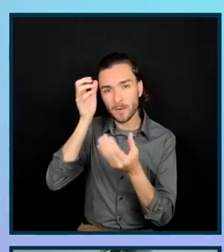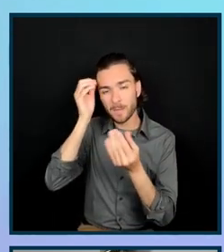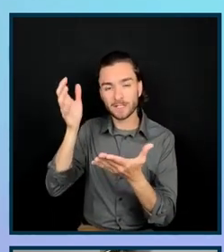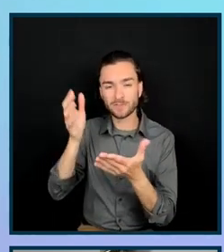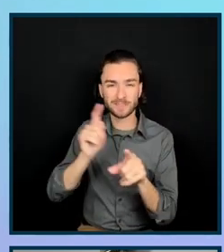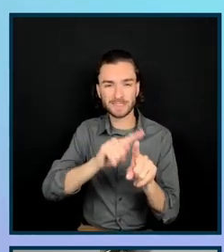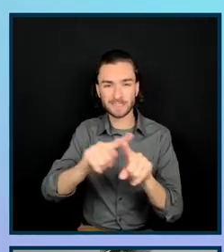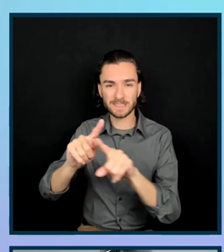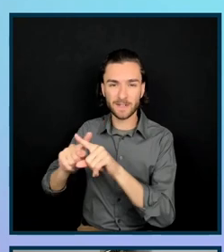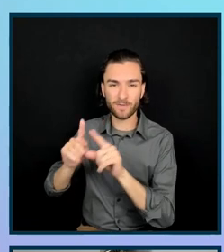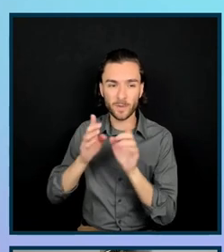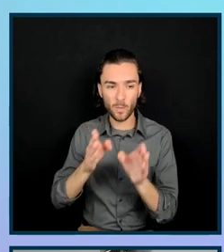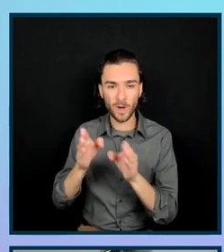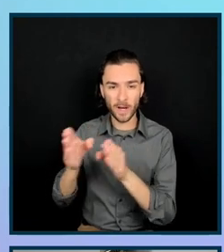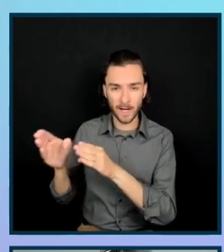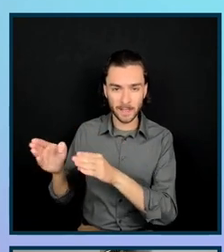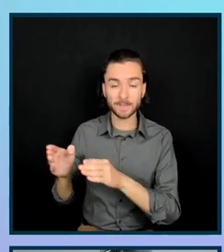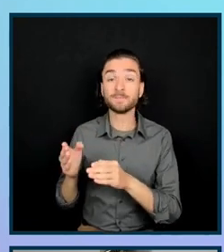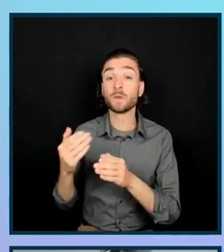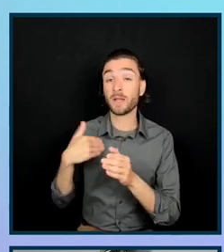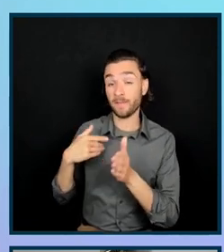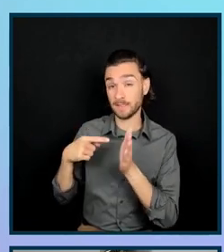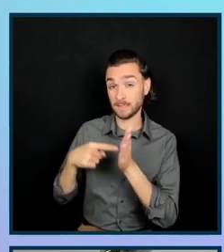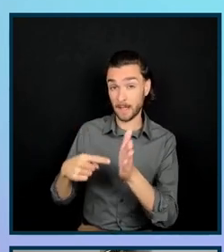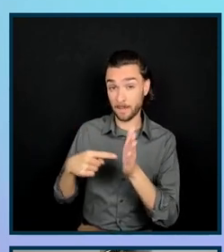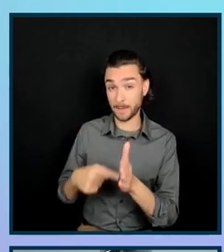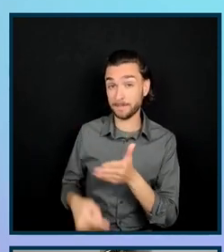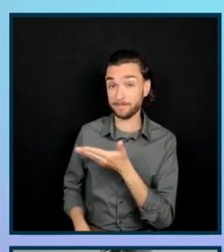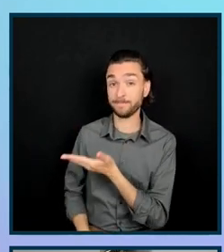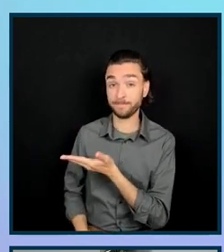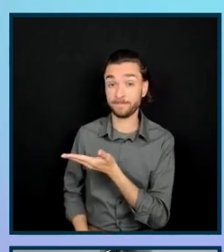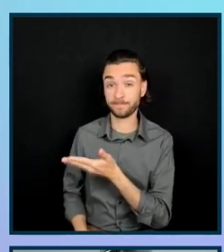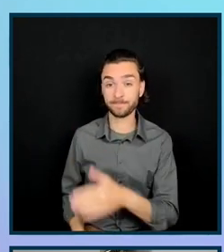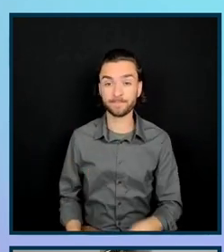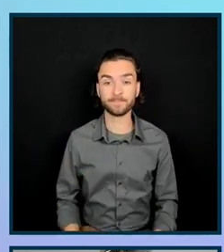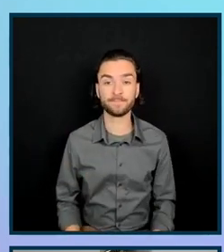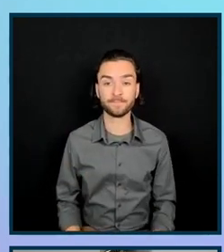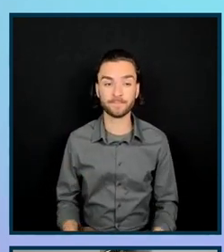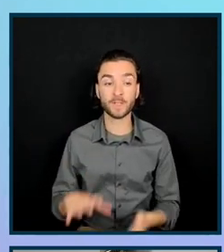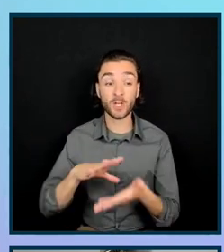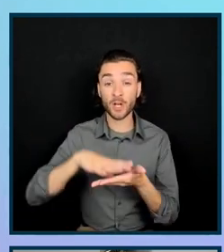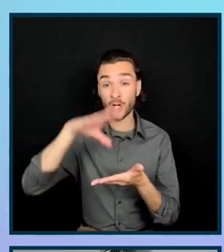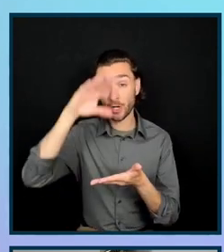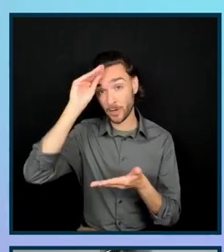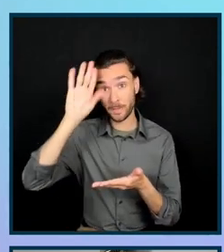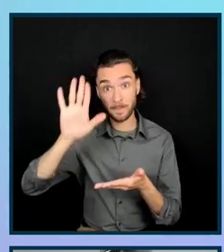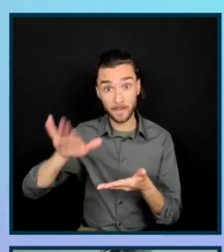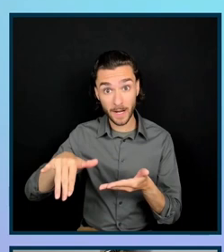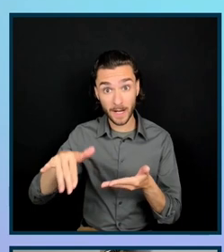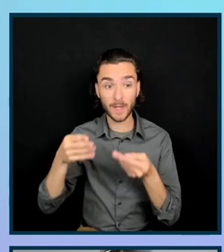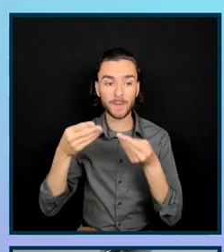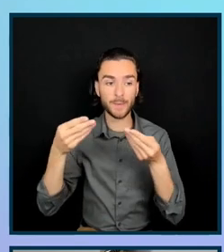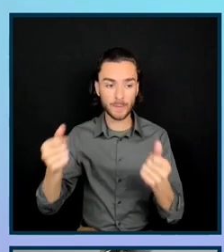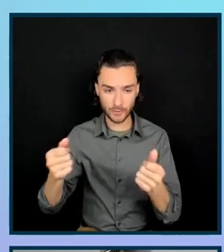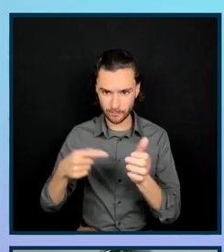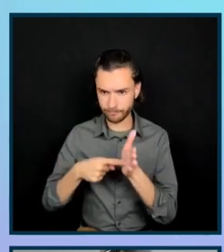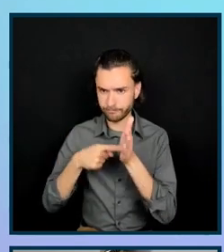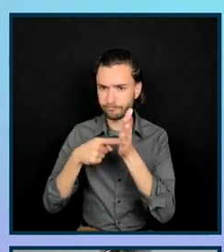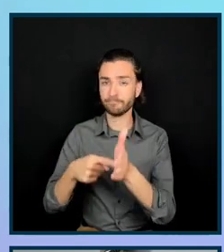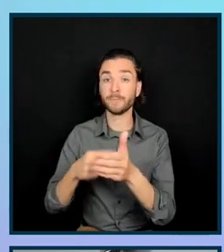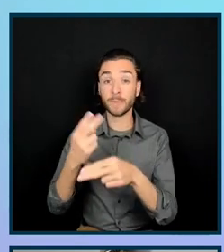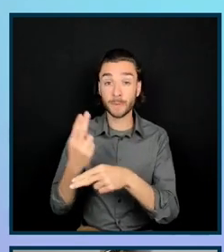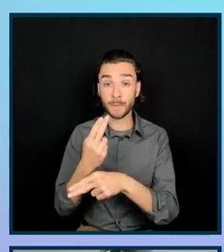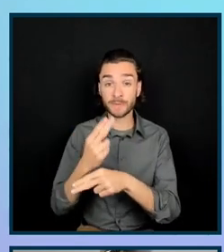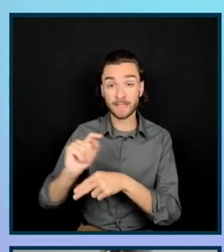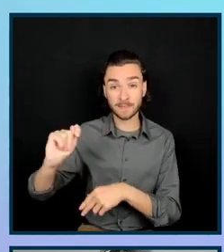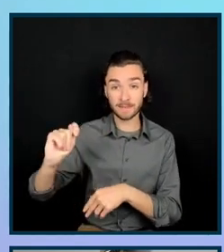In this learn by solution example, the client used both icons and text to differentiate between the various specialized cloud services